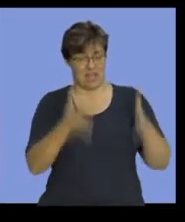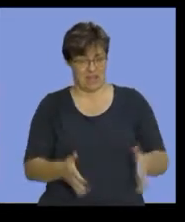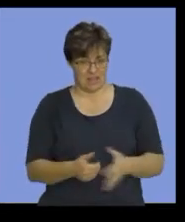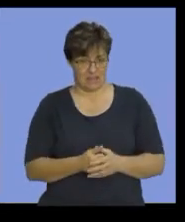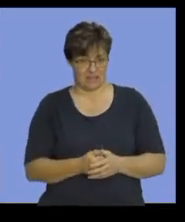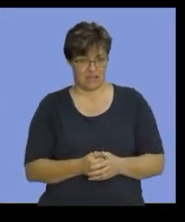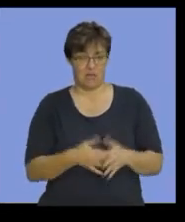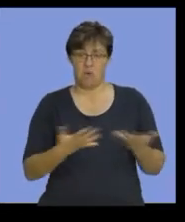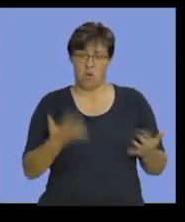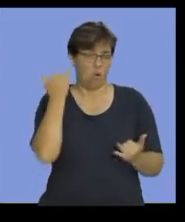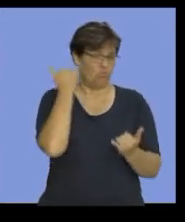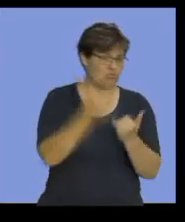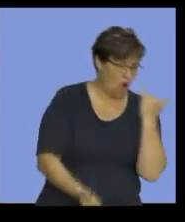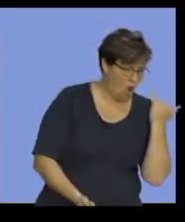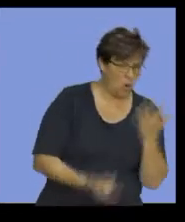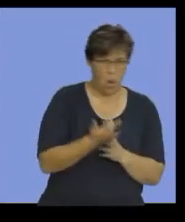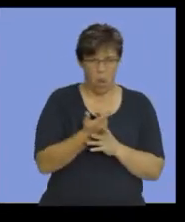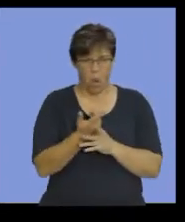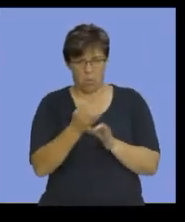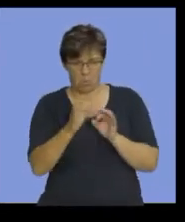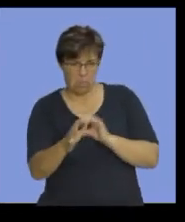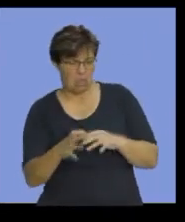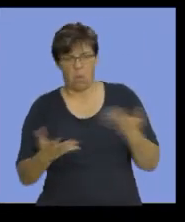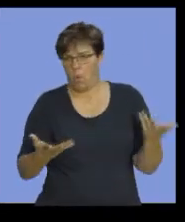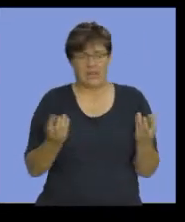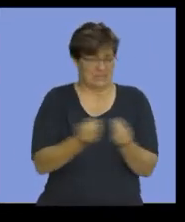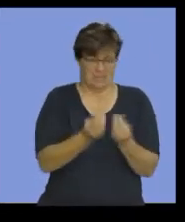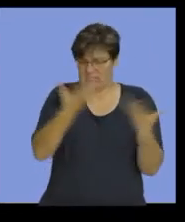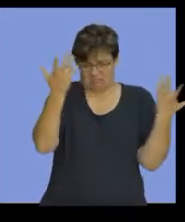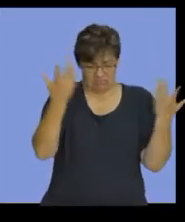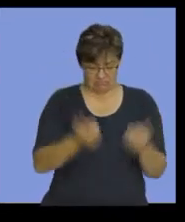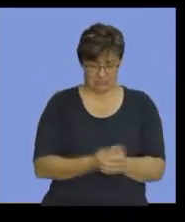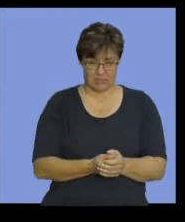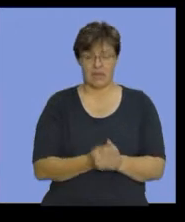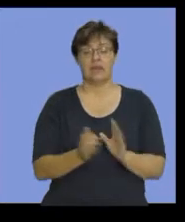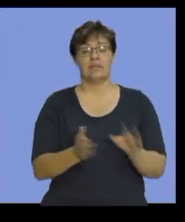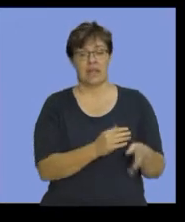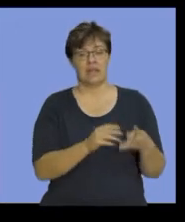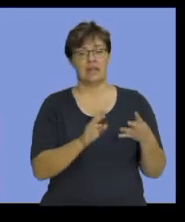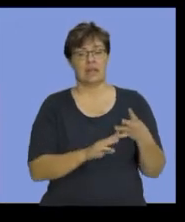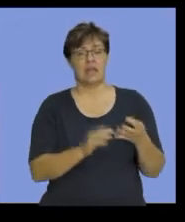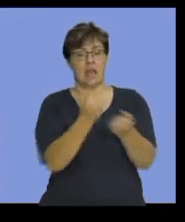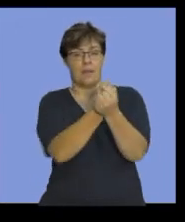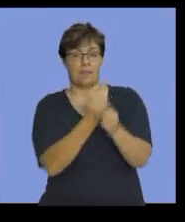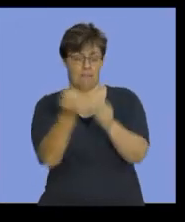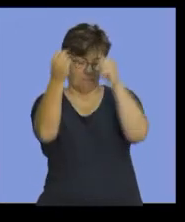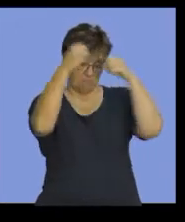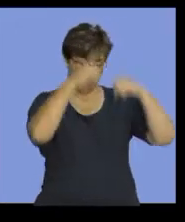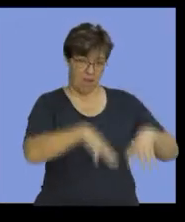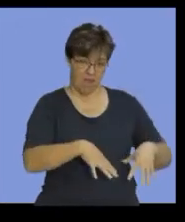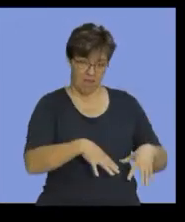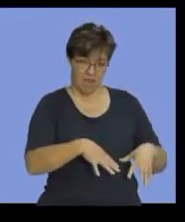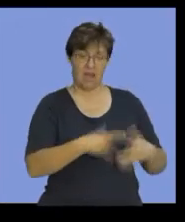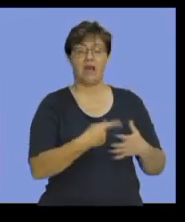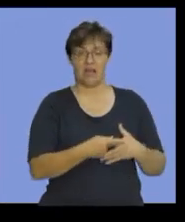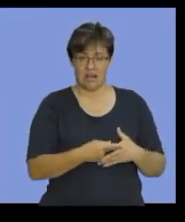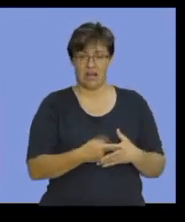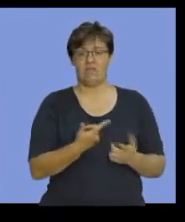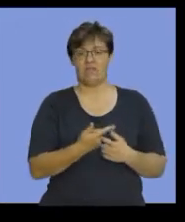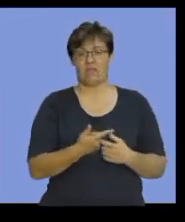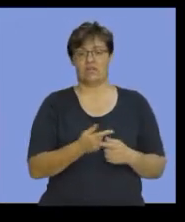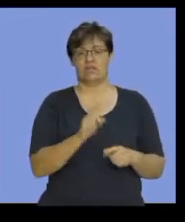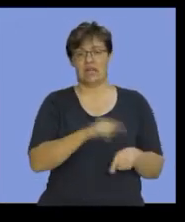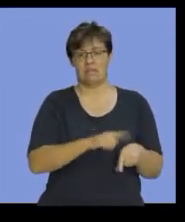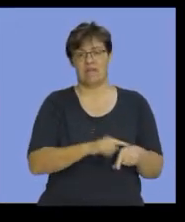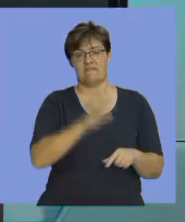either incorrect or defective, whatever the reason may be. And then we had carried on raw materials paid during the period amounted to